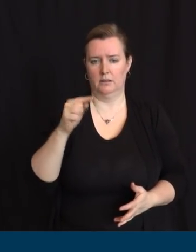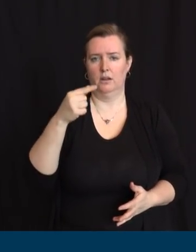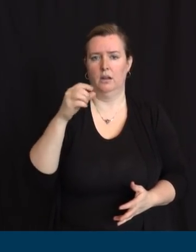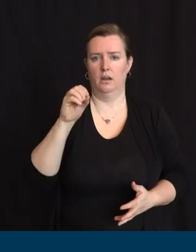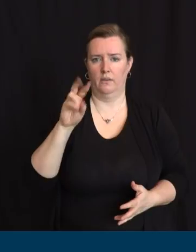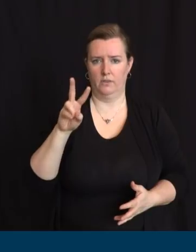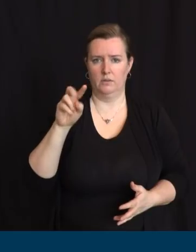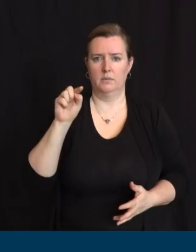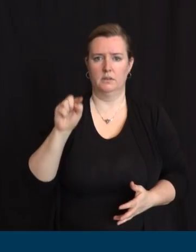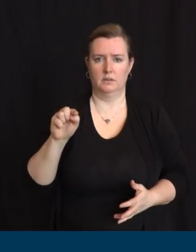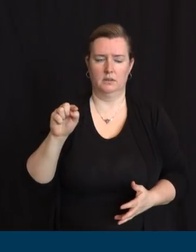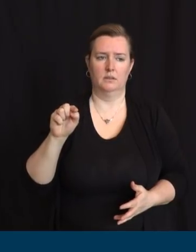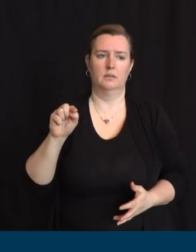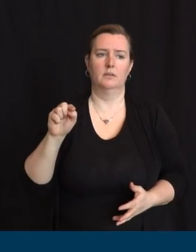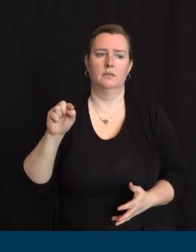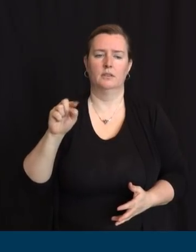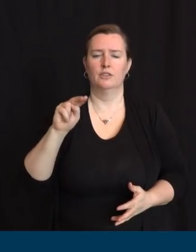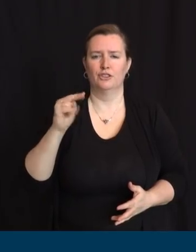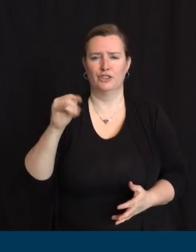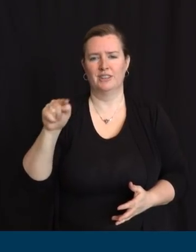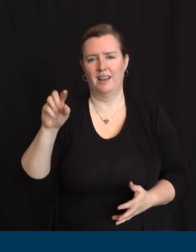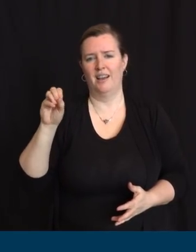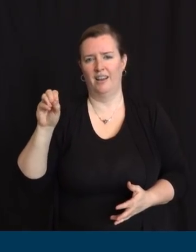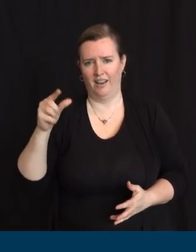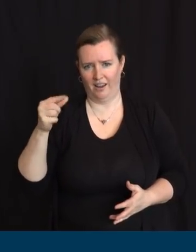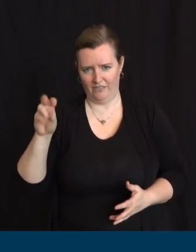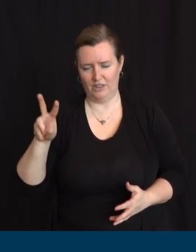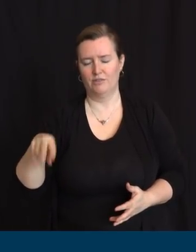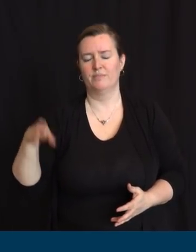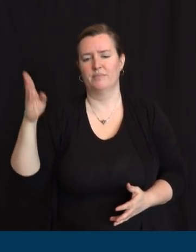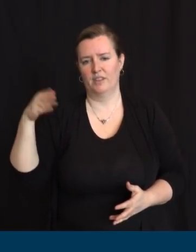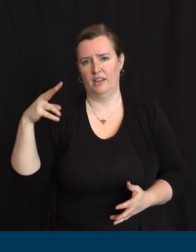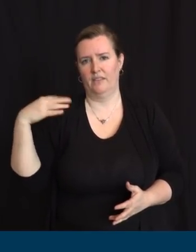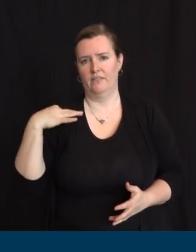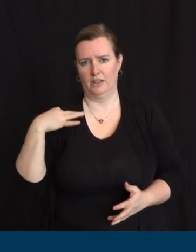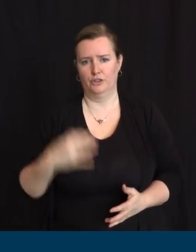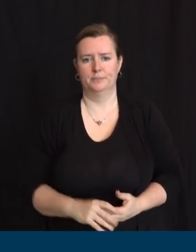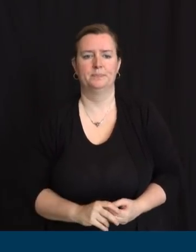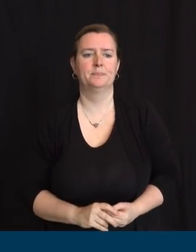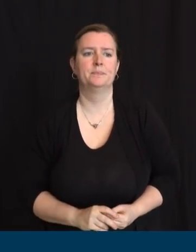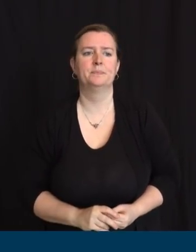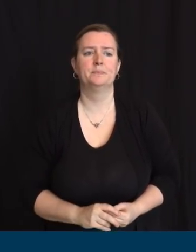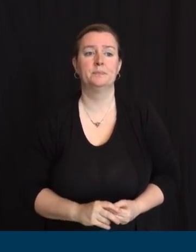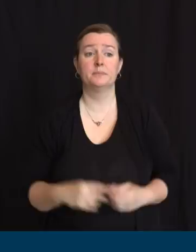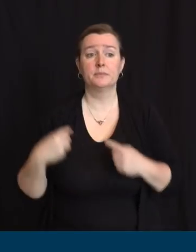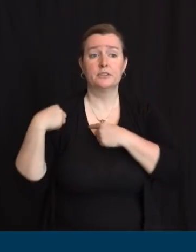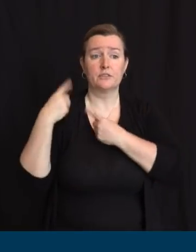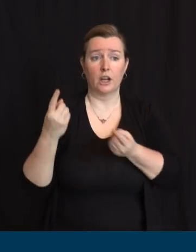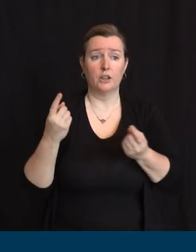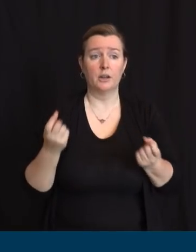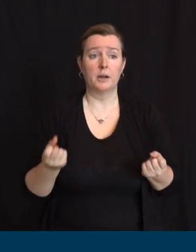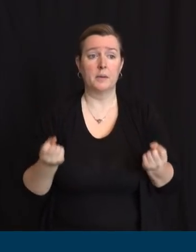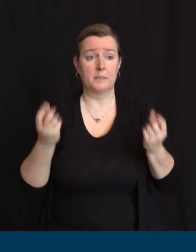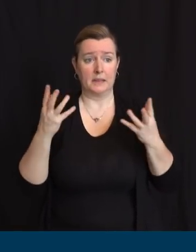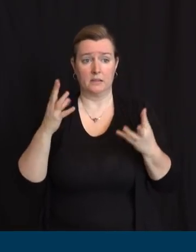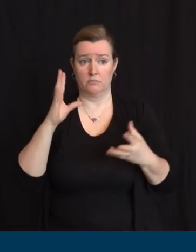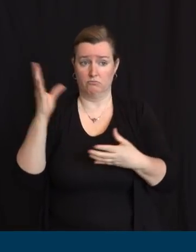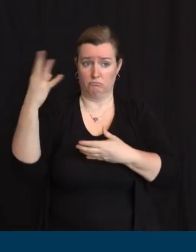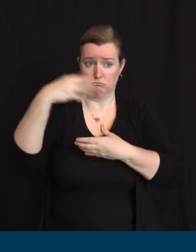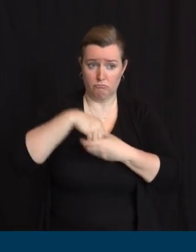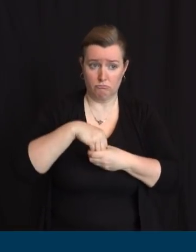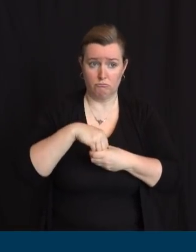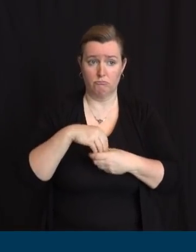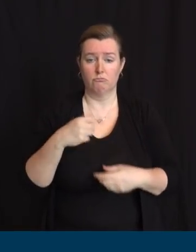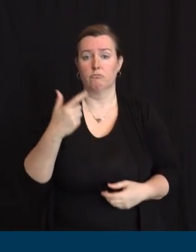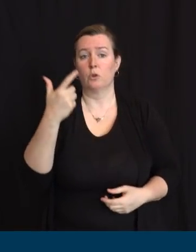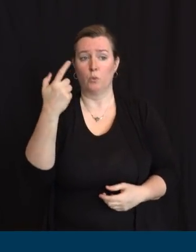We cannot thank enough the more than 21,600 volunteers who have already raised their hands to help us. You are a